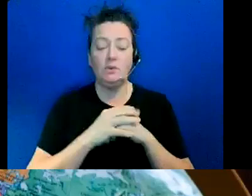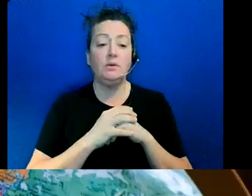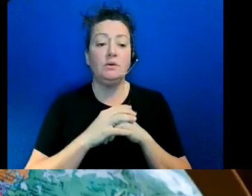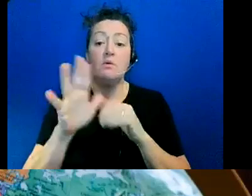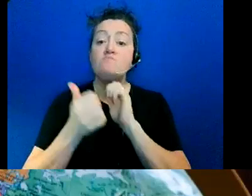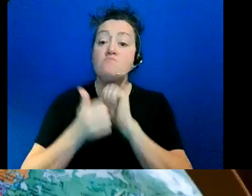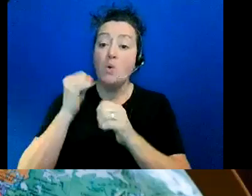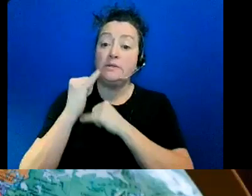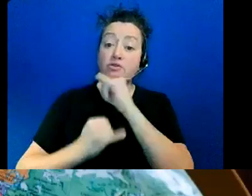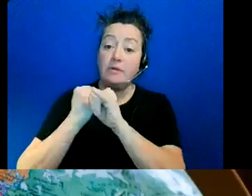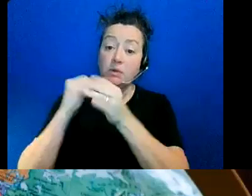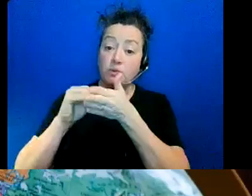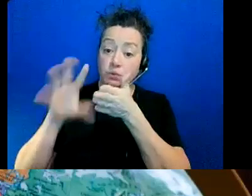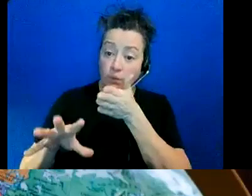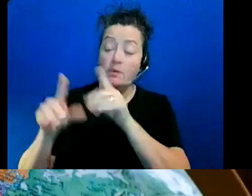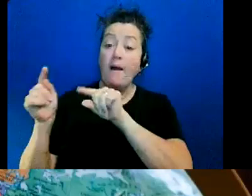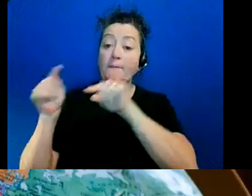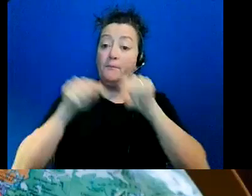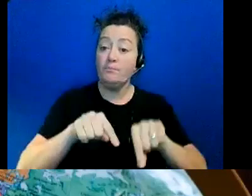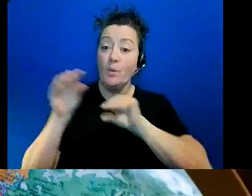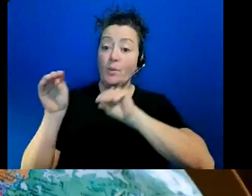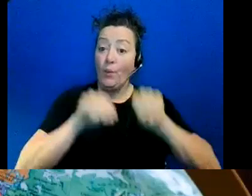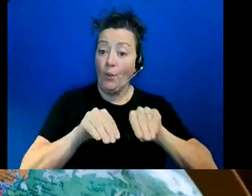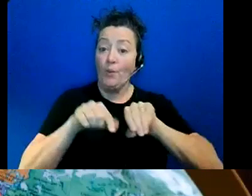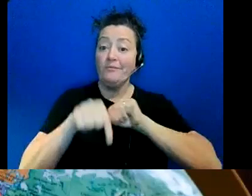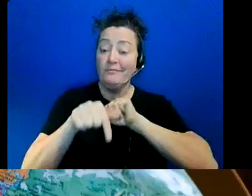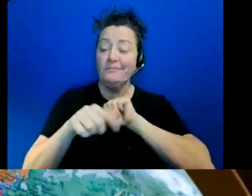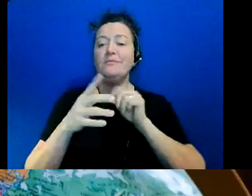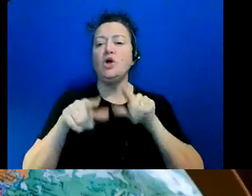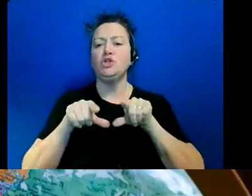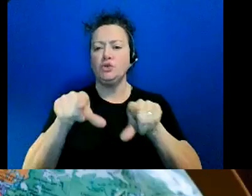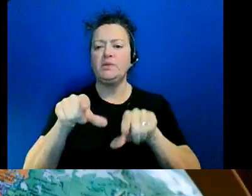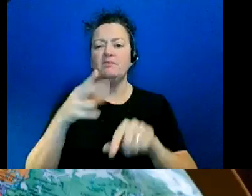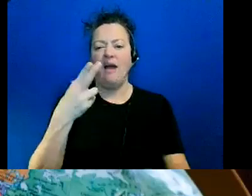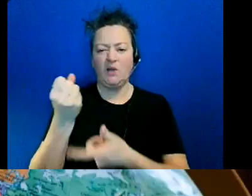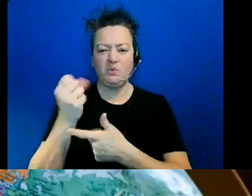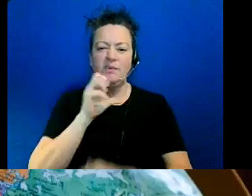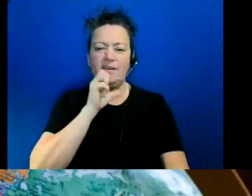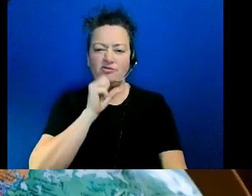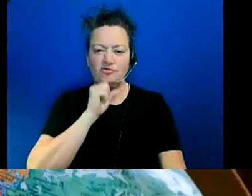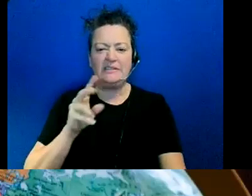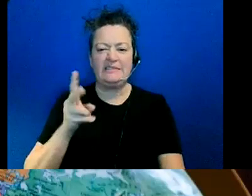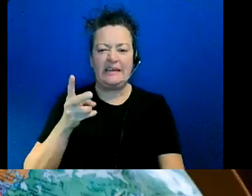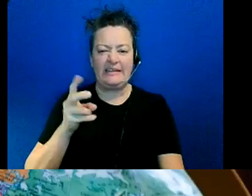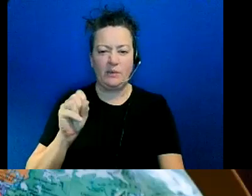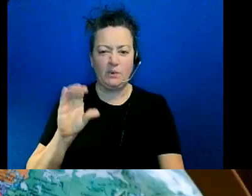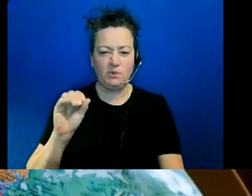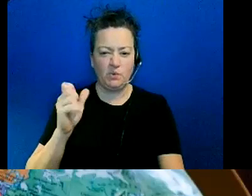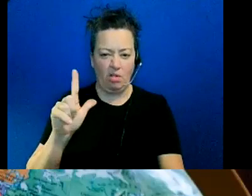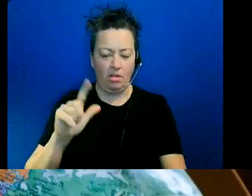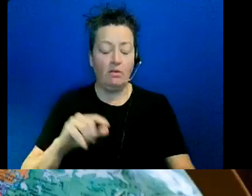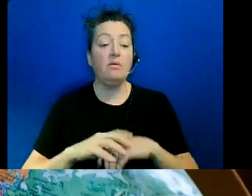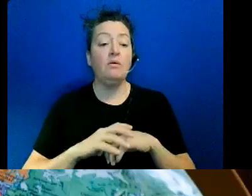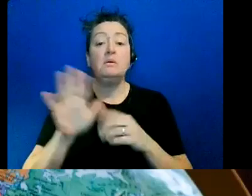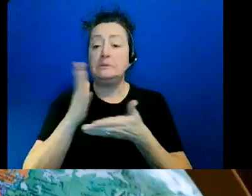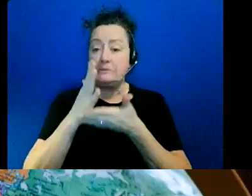students are come to the country at during secondary school age um must have some already have